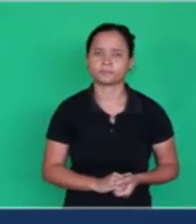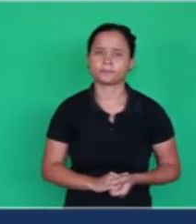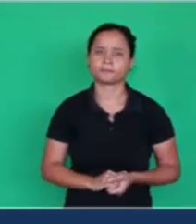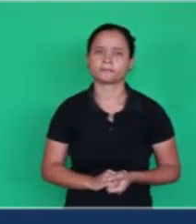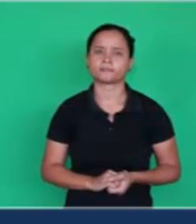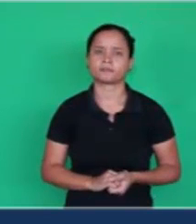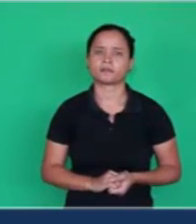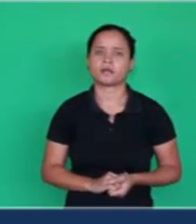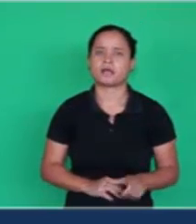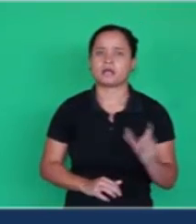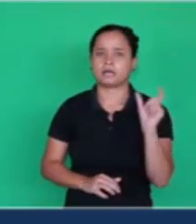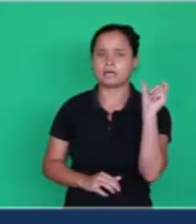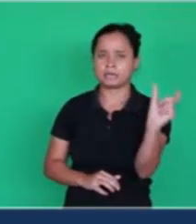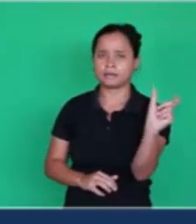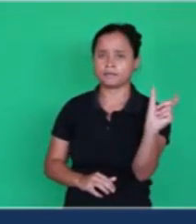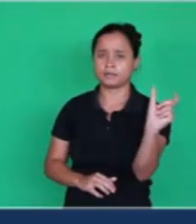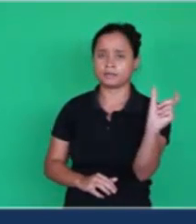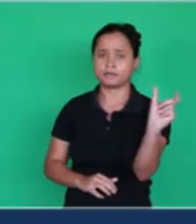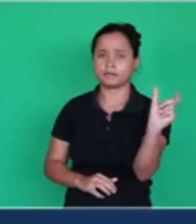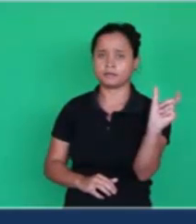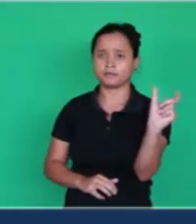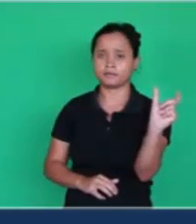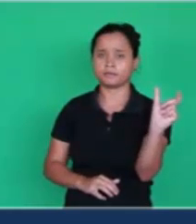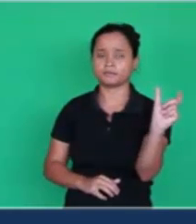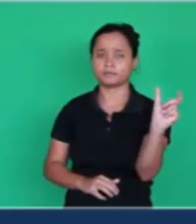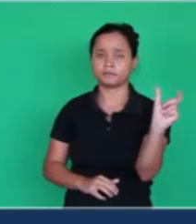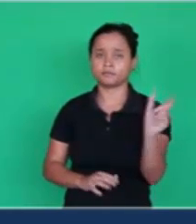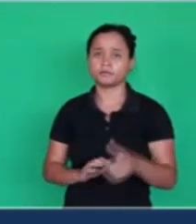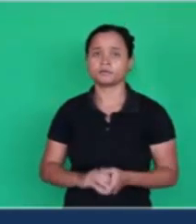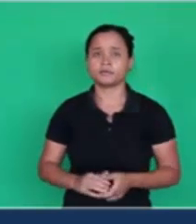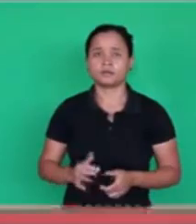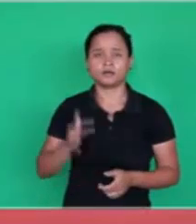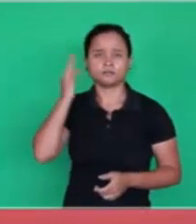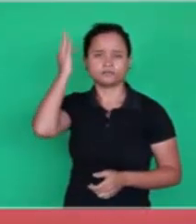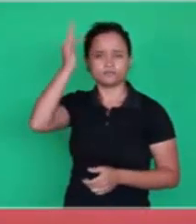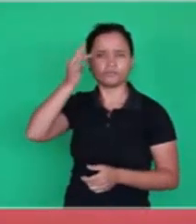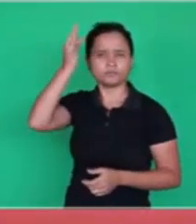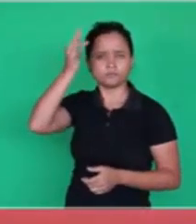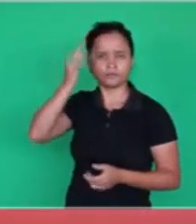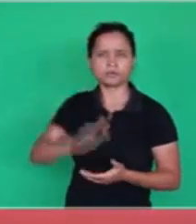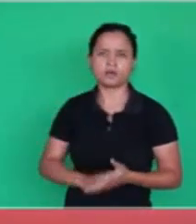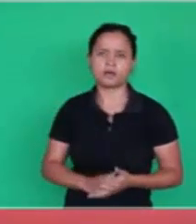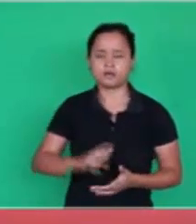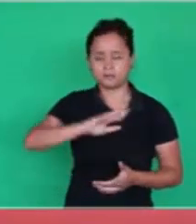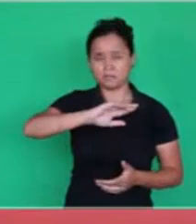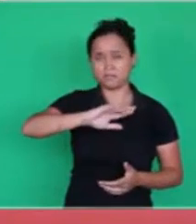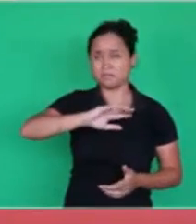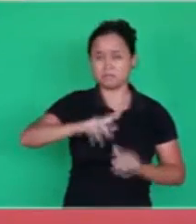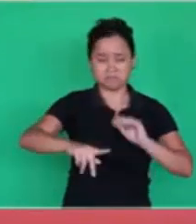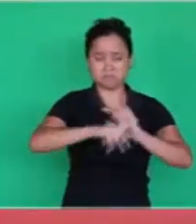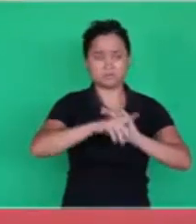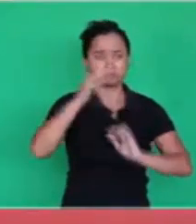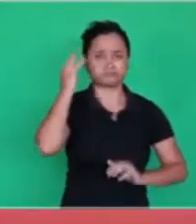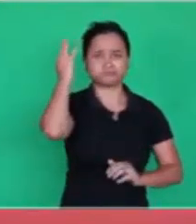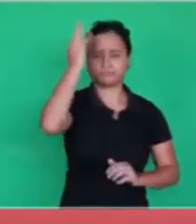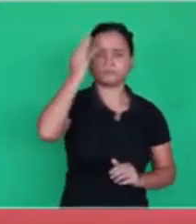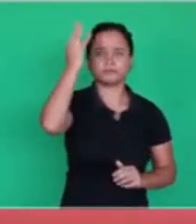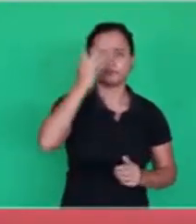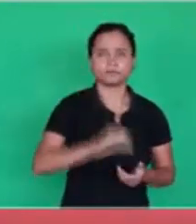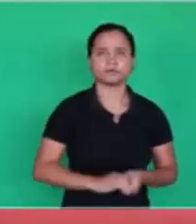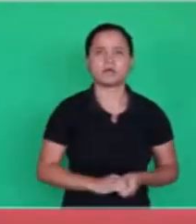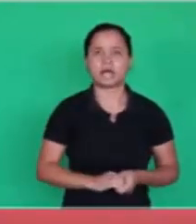this word does not live on philosophy? This wisdom is not related to philosophy,